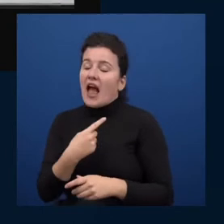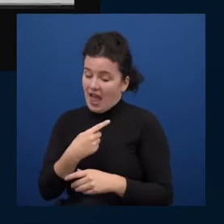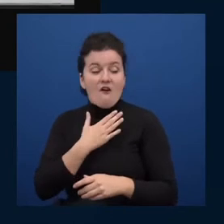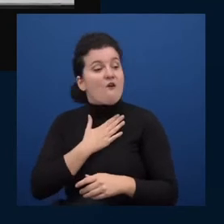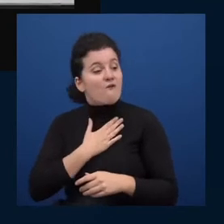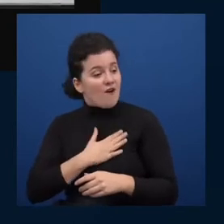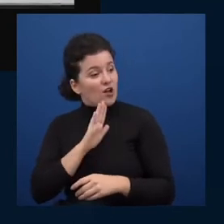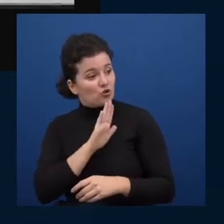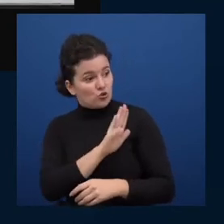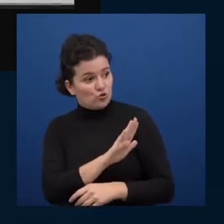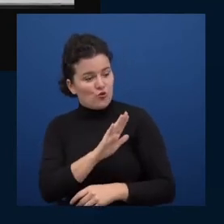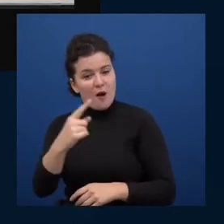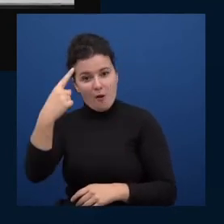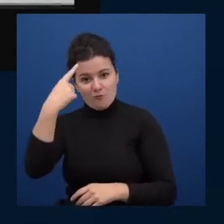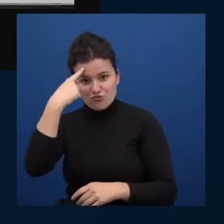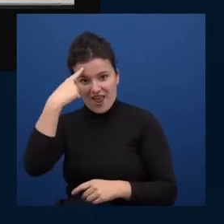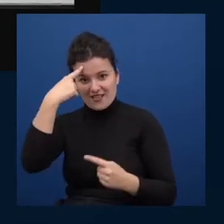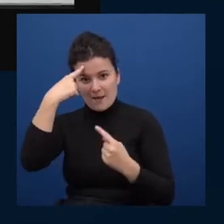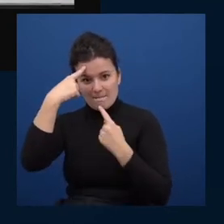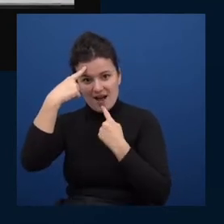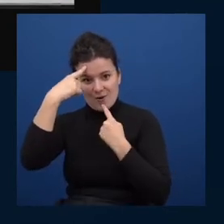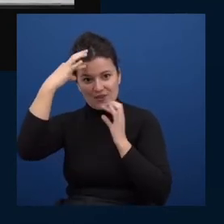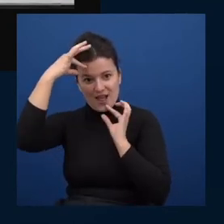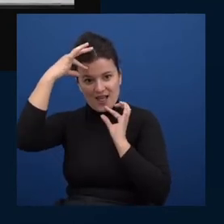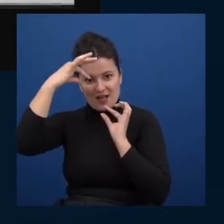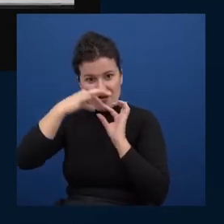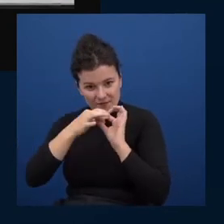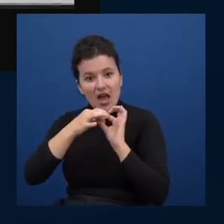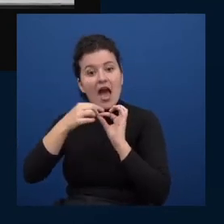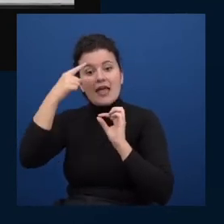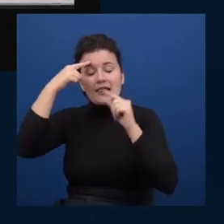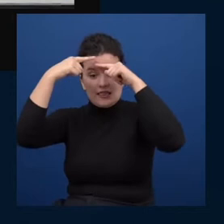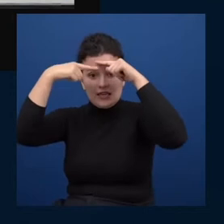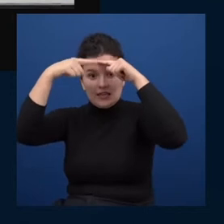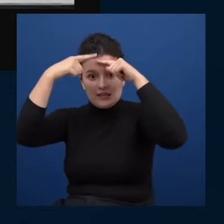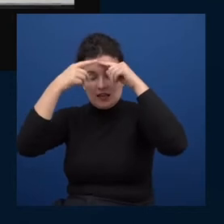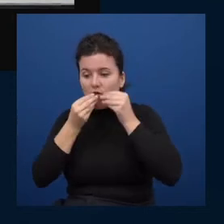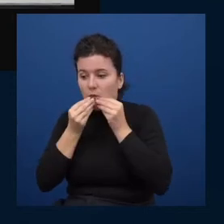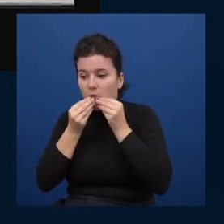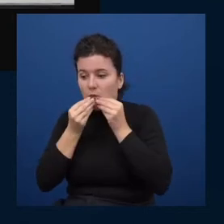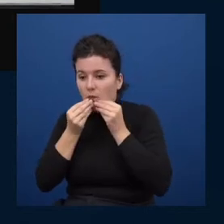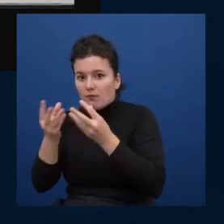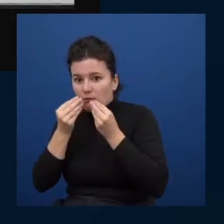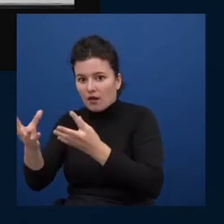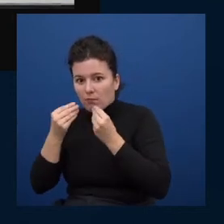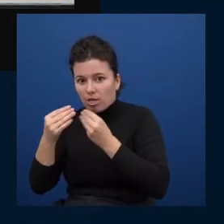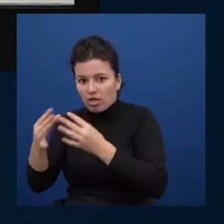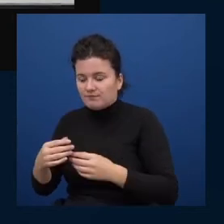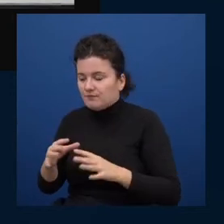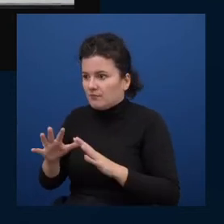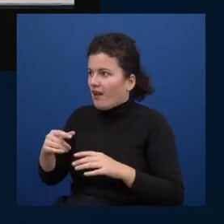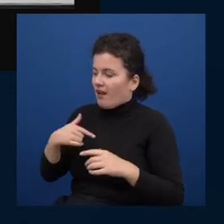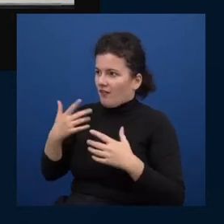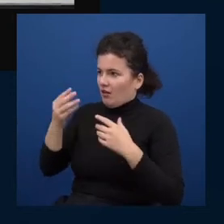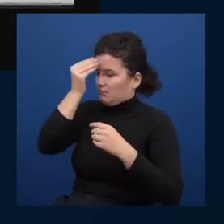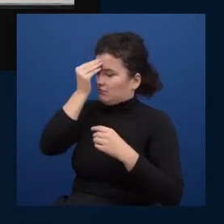brain to your mouth and talk about what you're thinking that can be a real challenge and i think that that's a skill